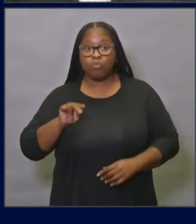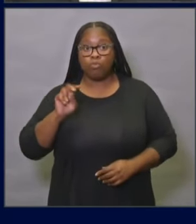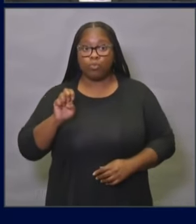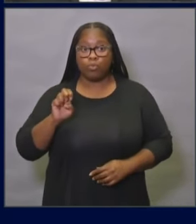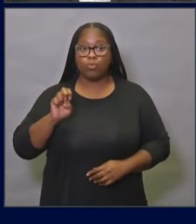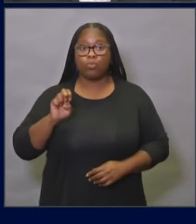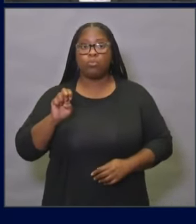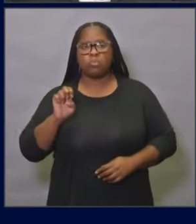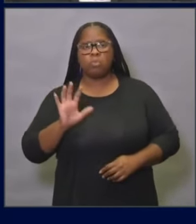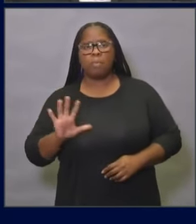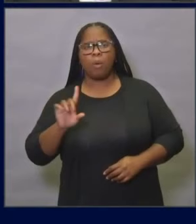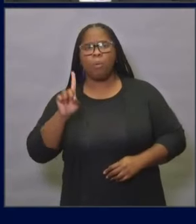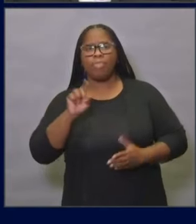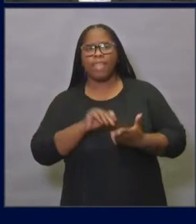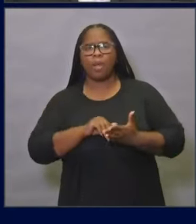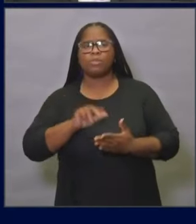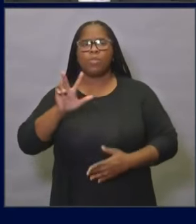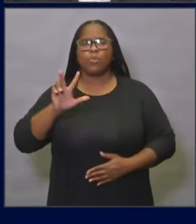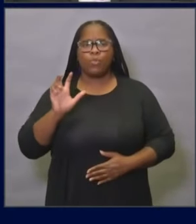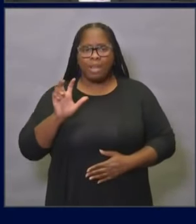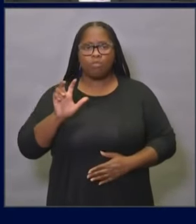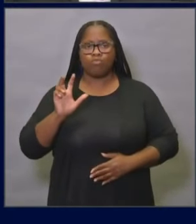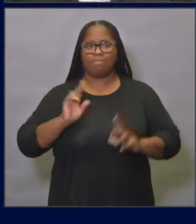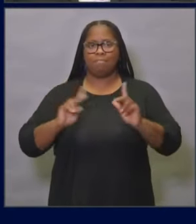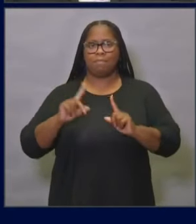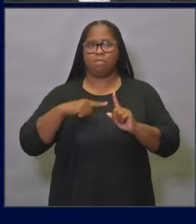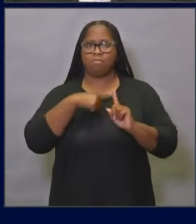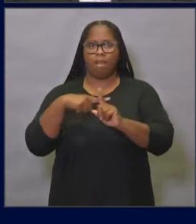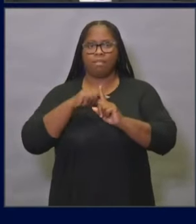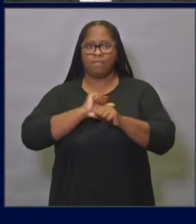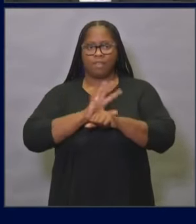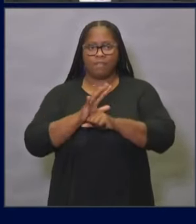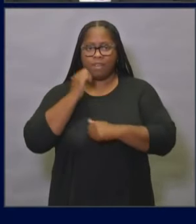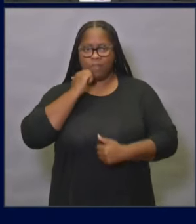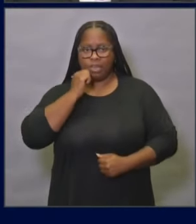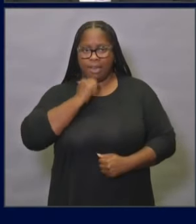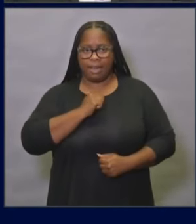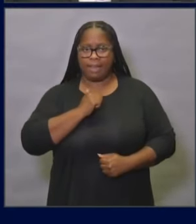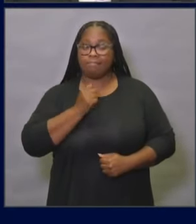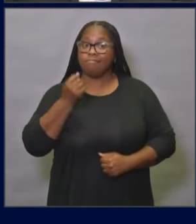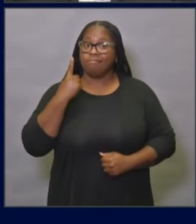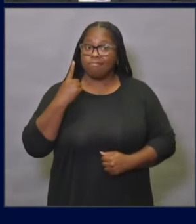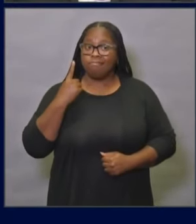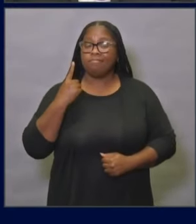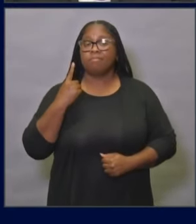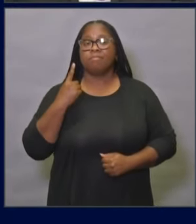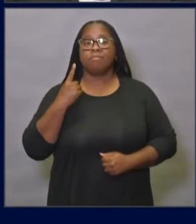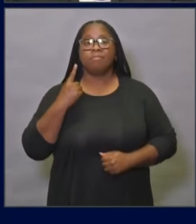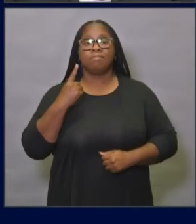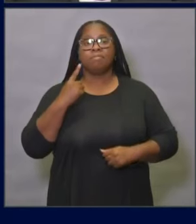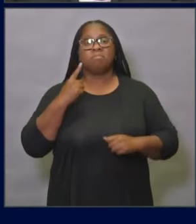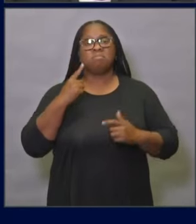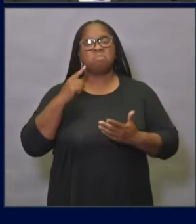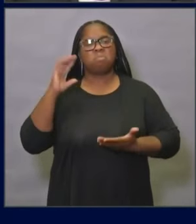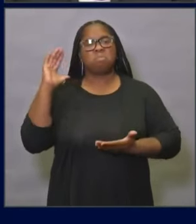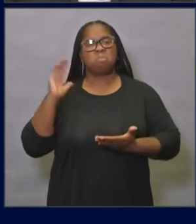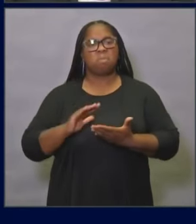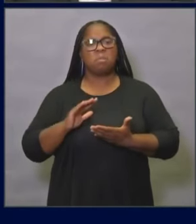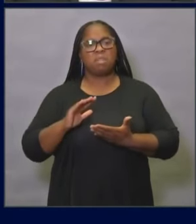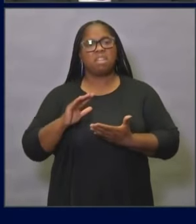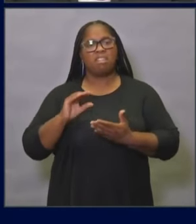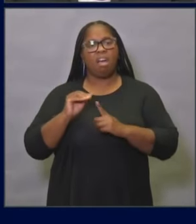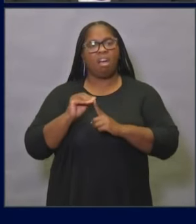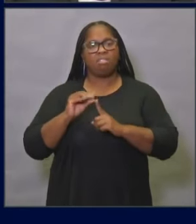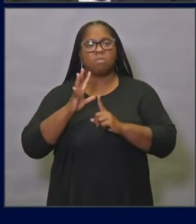seeing around 1,300 cases per day. And this was due in large part to a reduction in opportunities for people to be exposed from mid-March